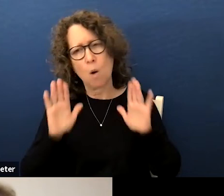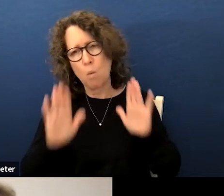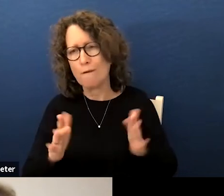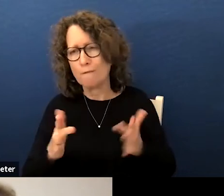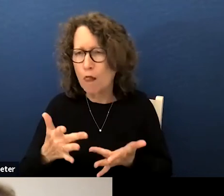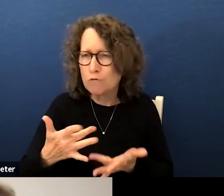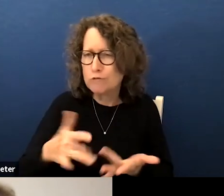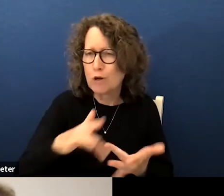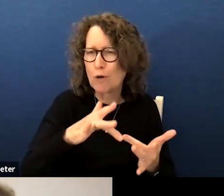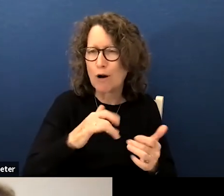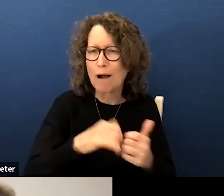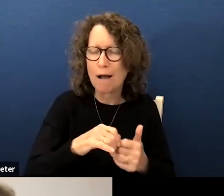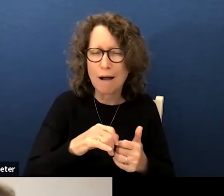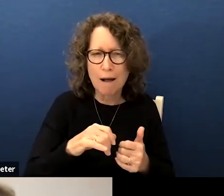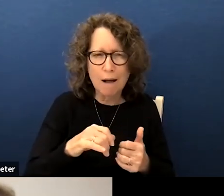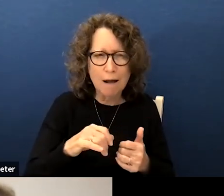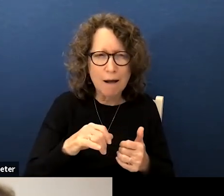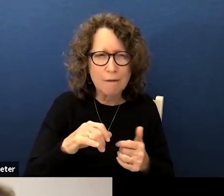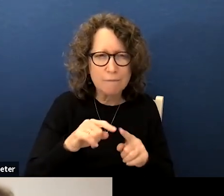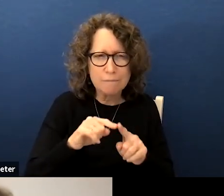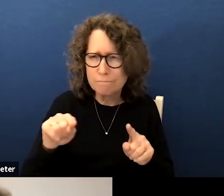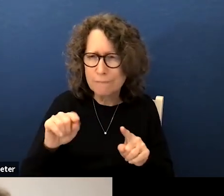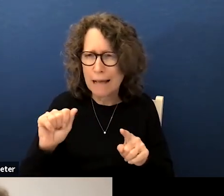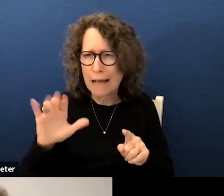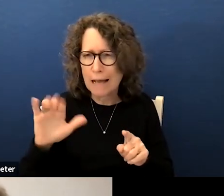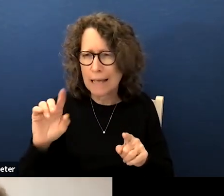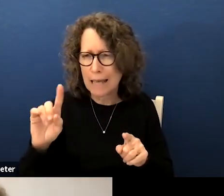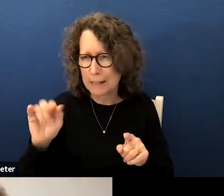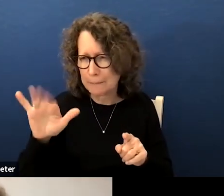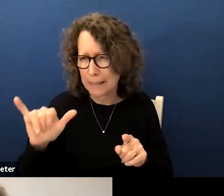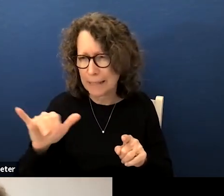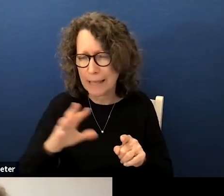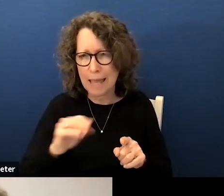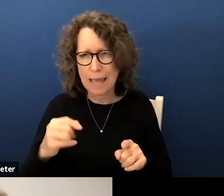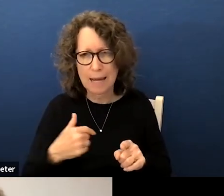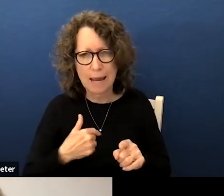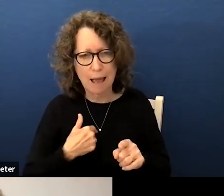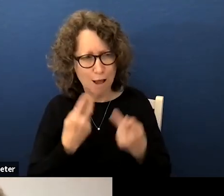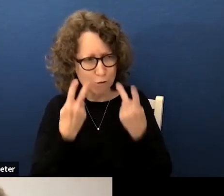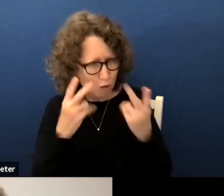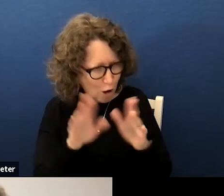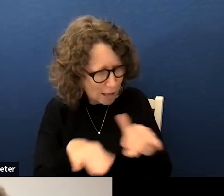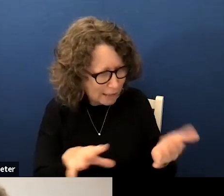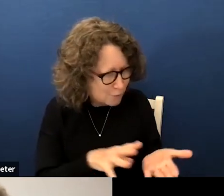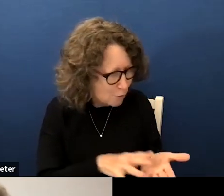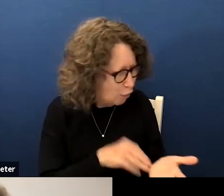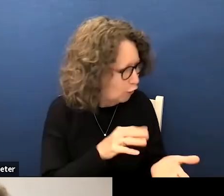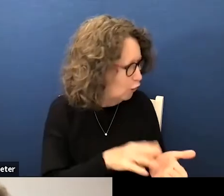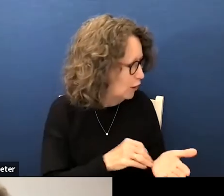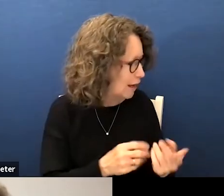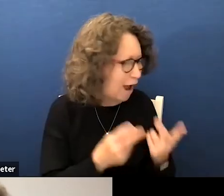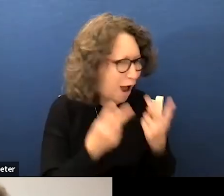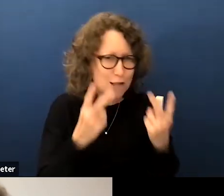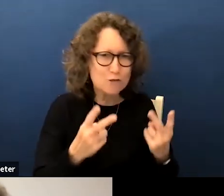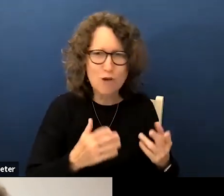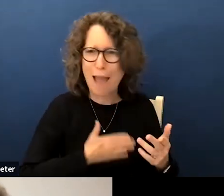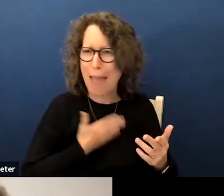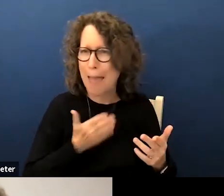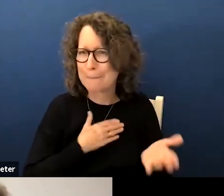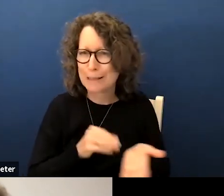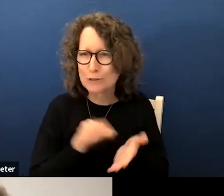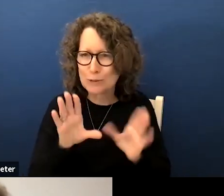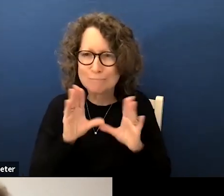of the DP Engineering Academy and I saw kids learning I saw happy students